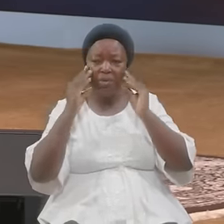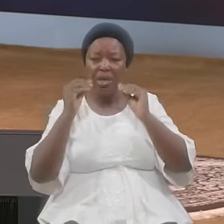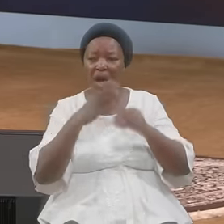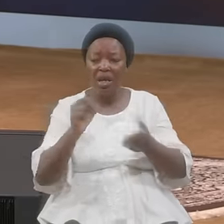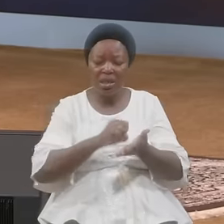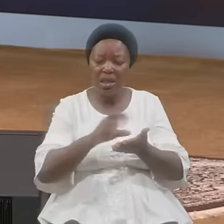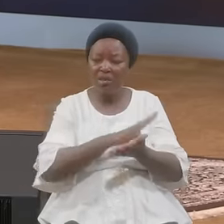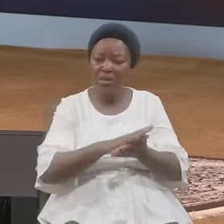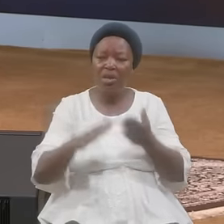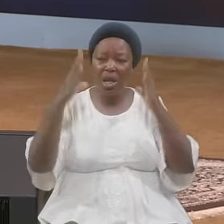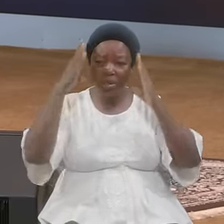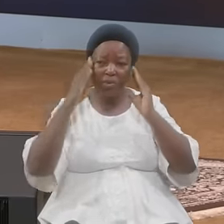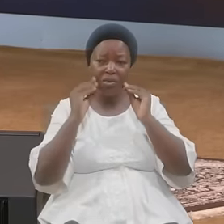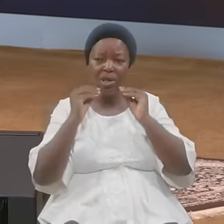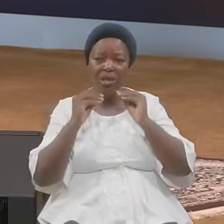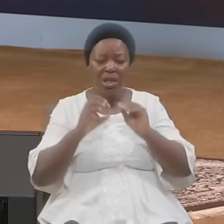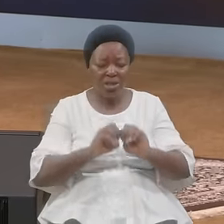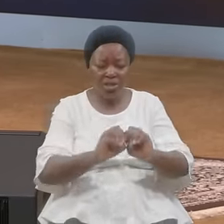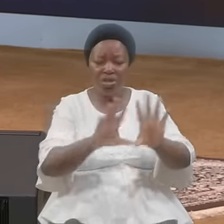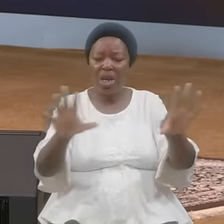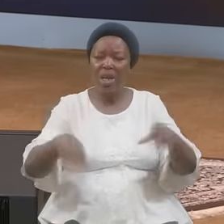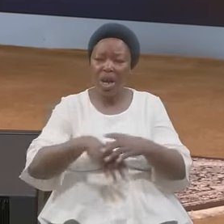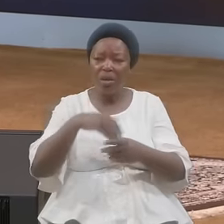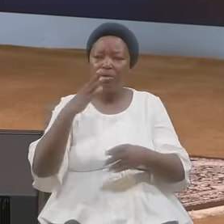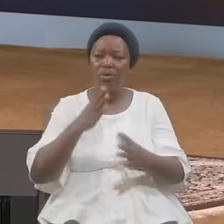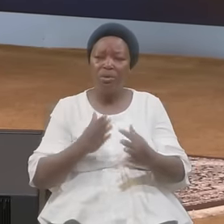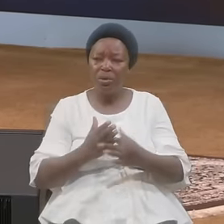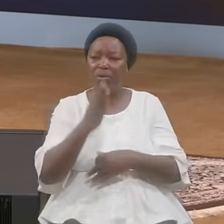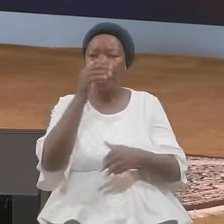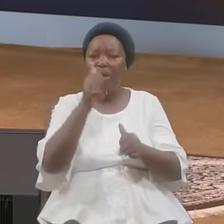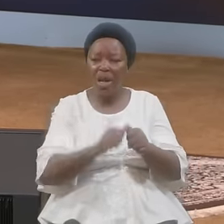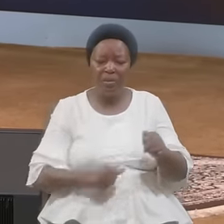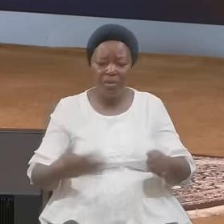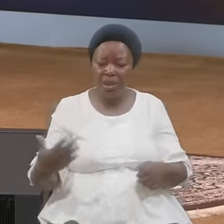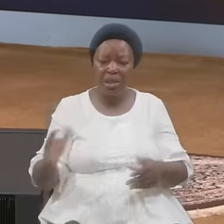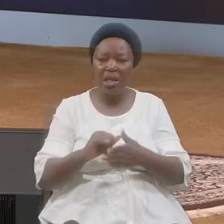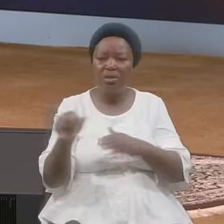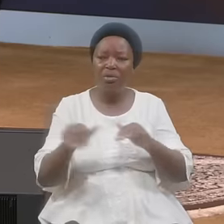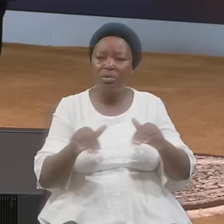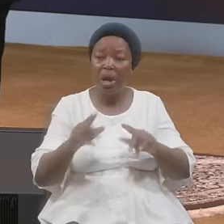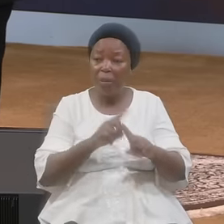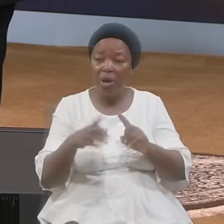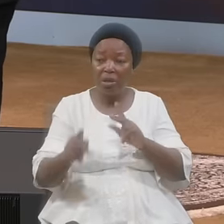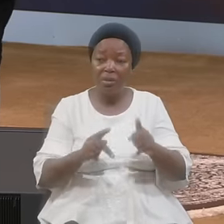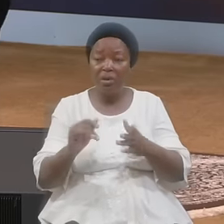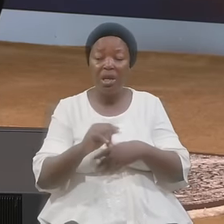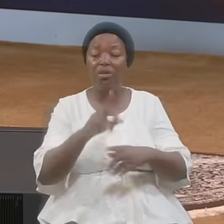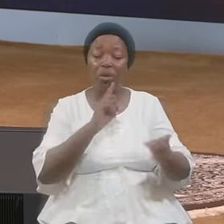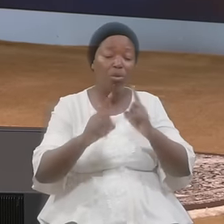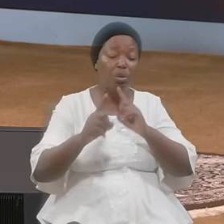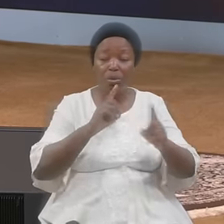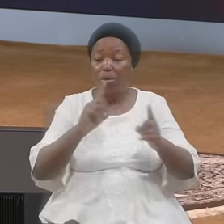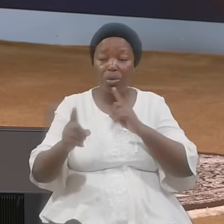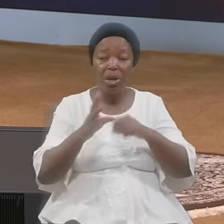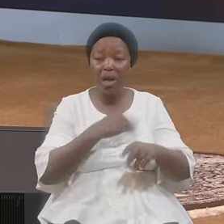Sanctification Experience Shine Forth Through Everything You Do But The People Talk Talk Talk And